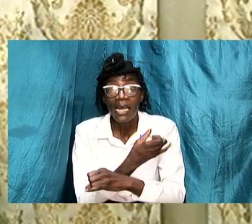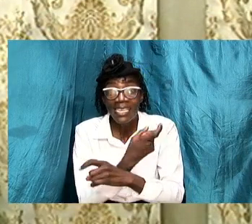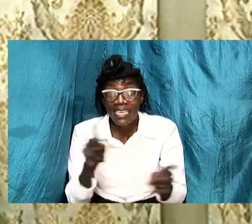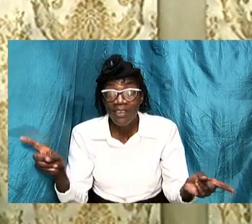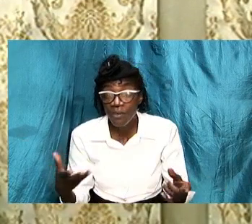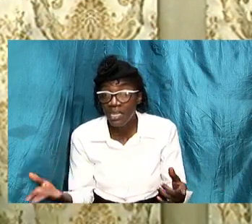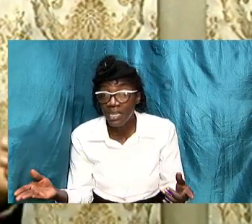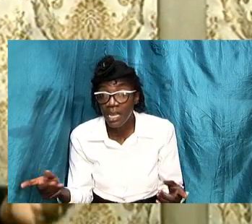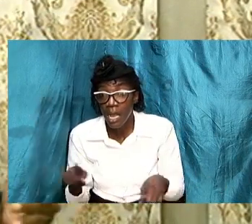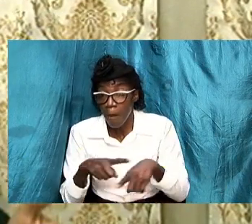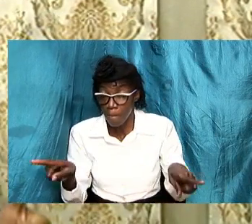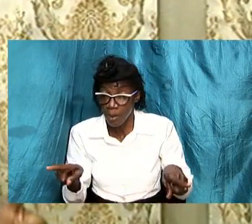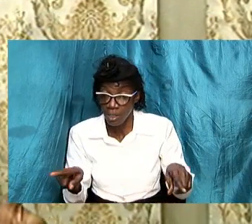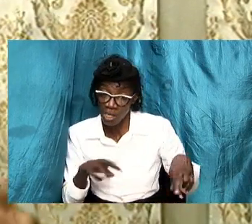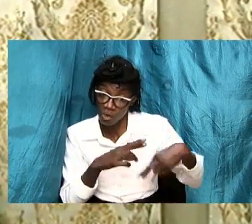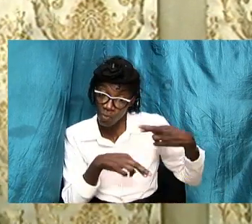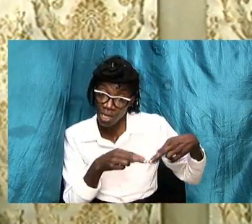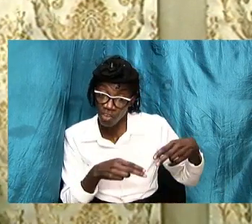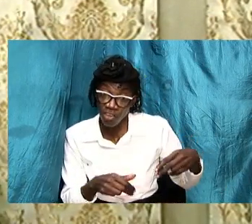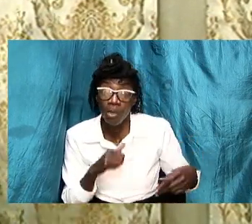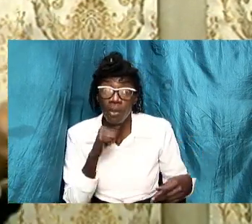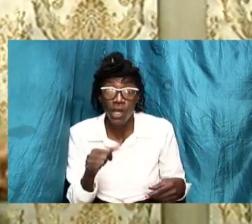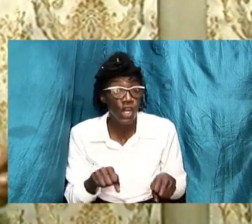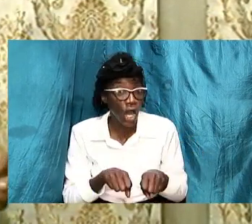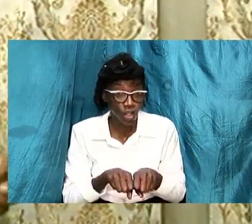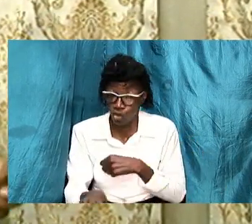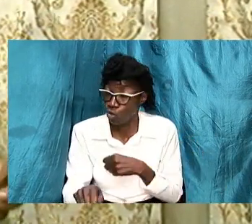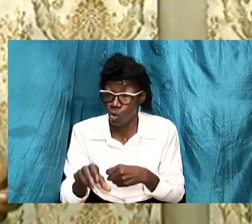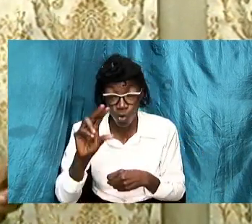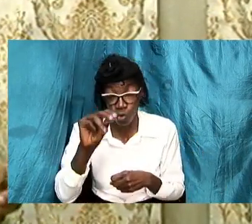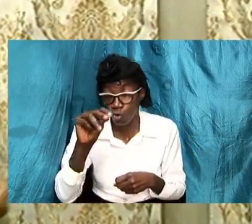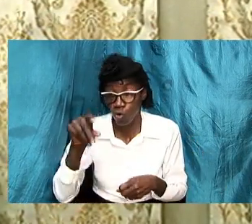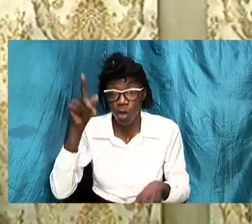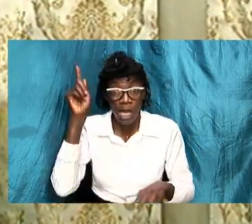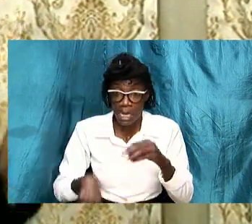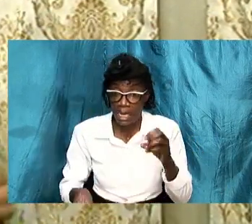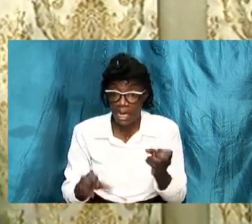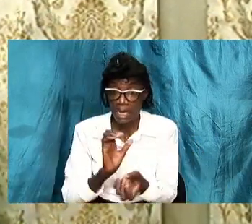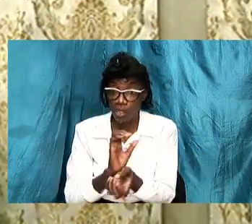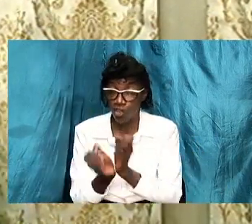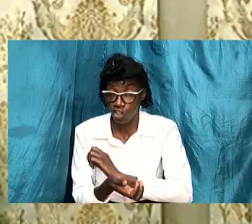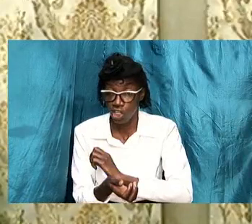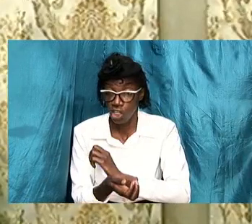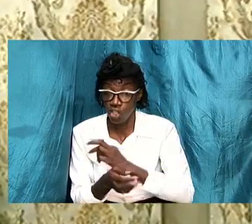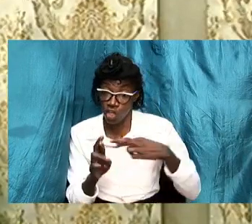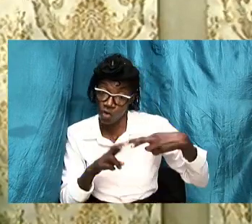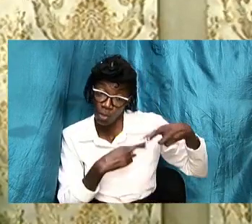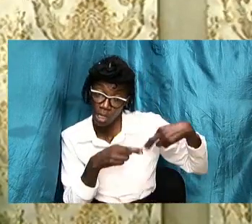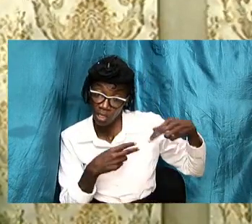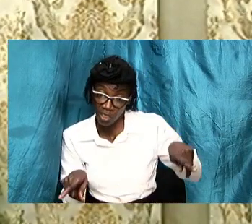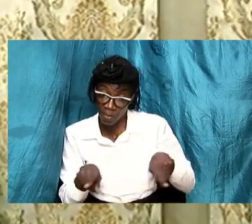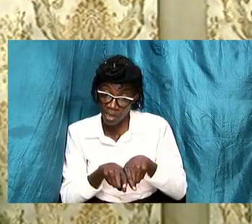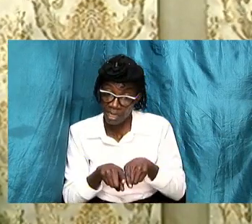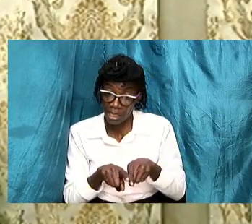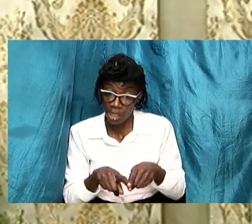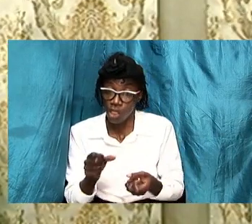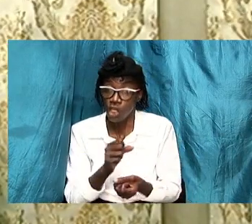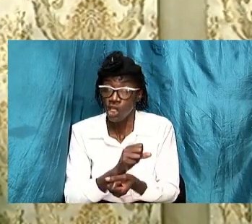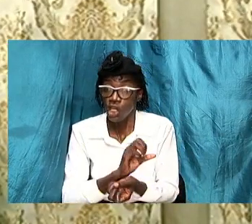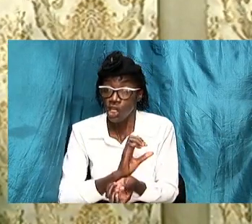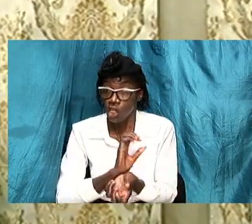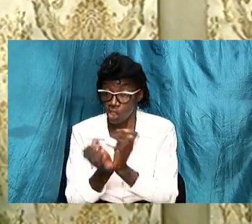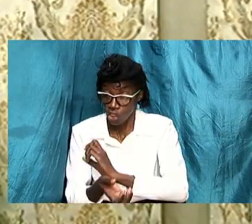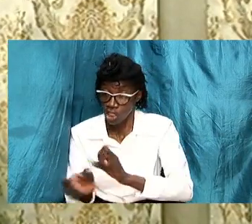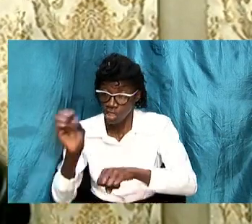relationship it ought not to be so we can't just change a relationship like we change a career and say we're going to try something